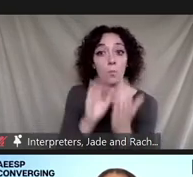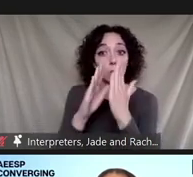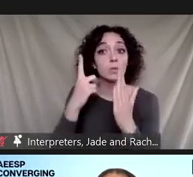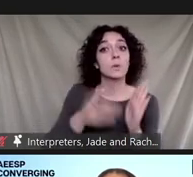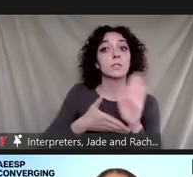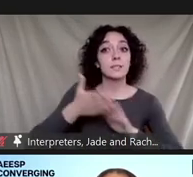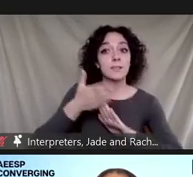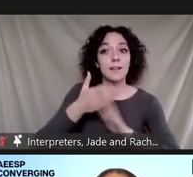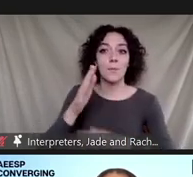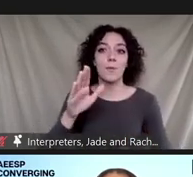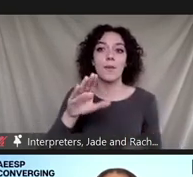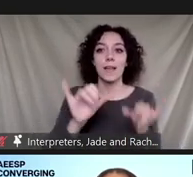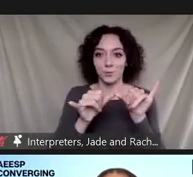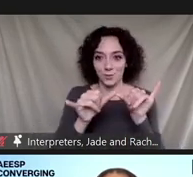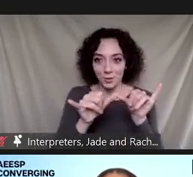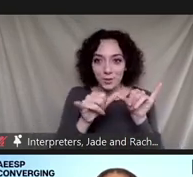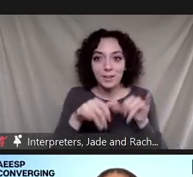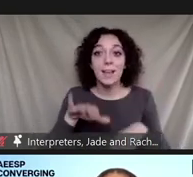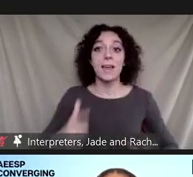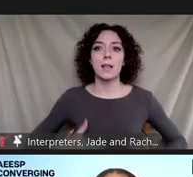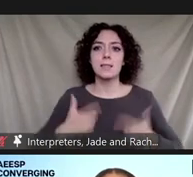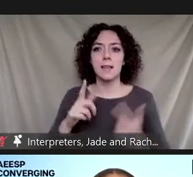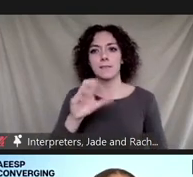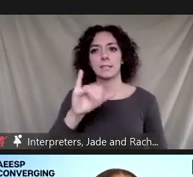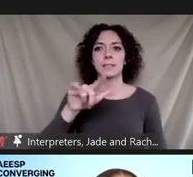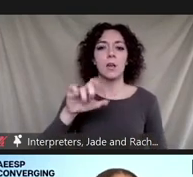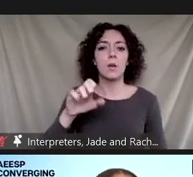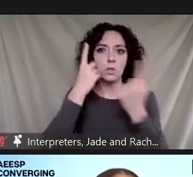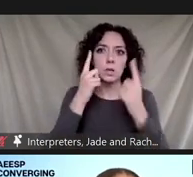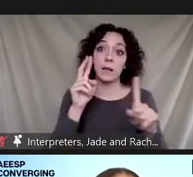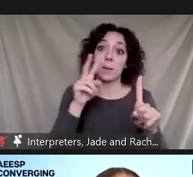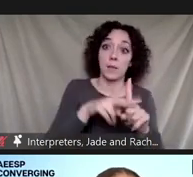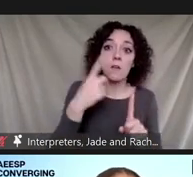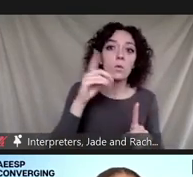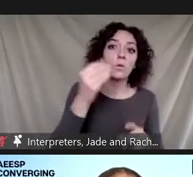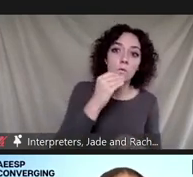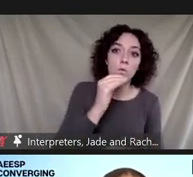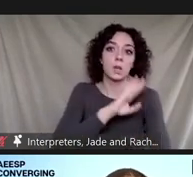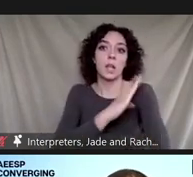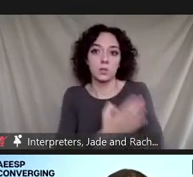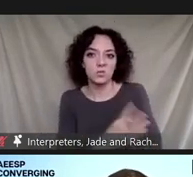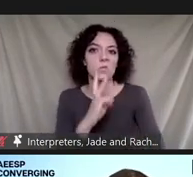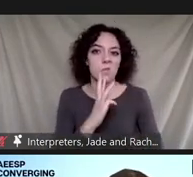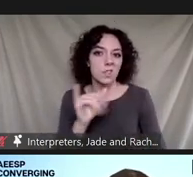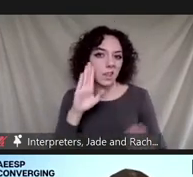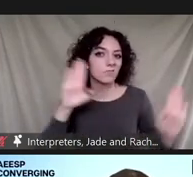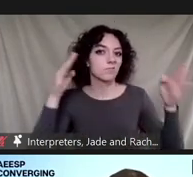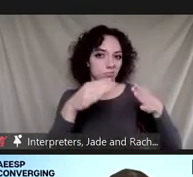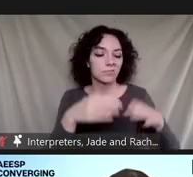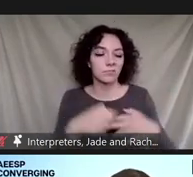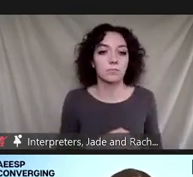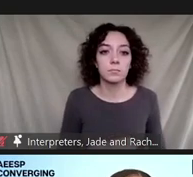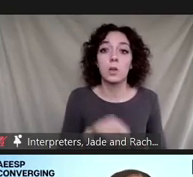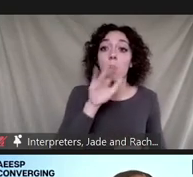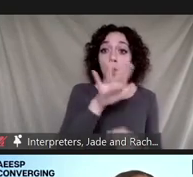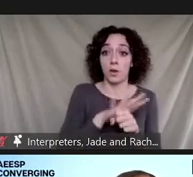international development and life cycle thinking applied to the food energy water nexus her research her area of research